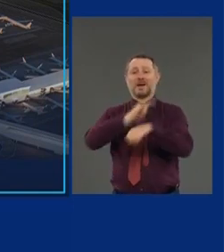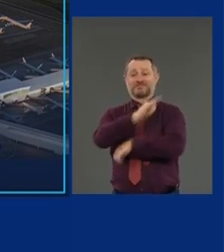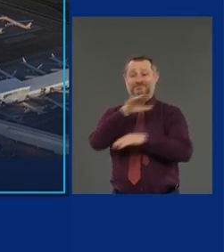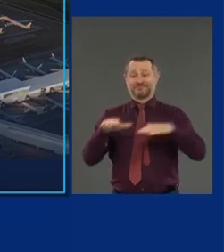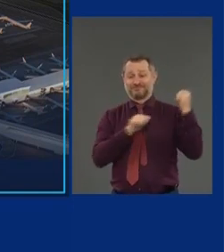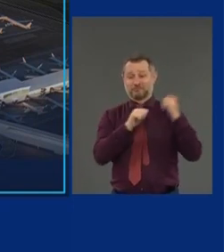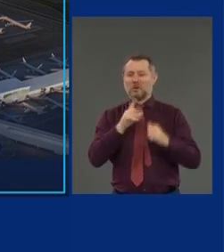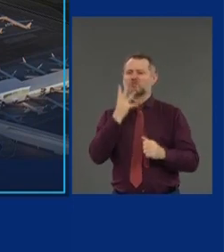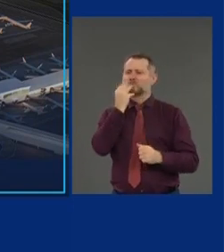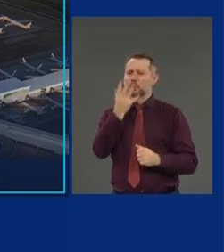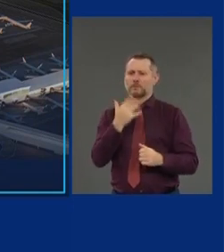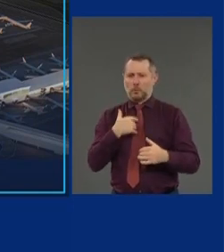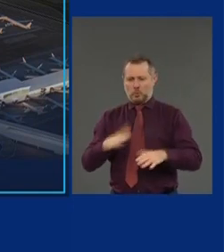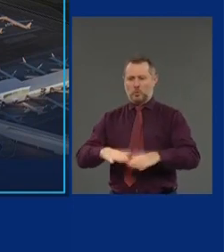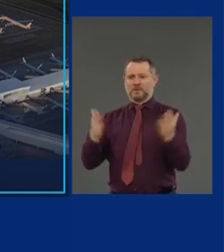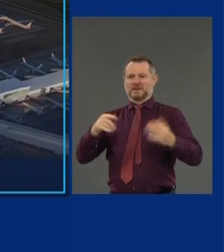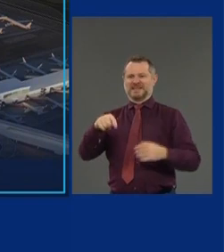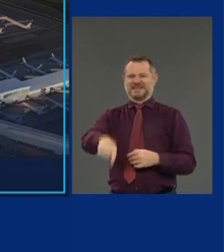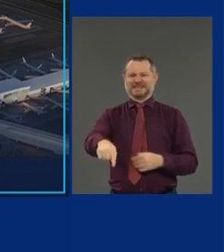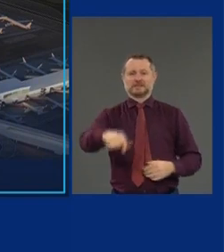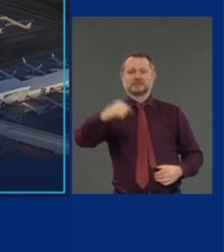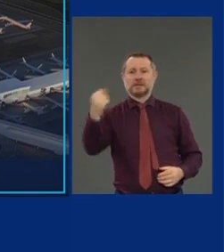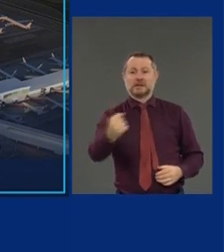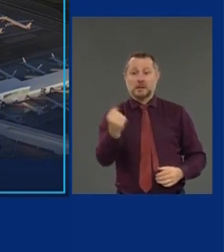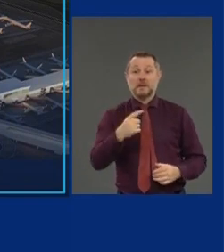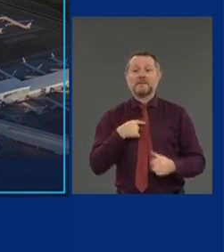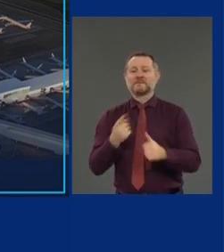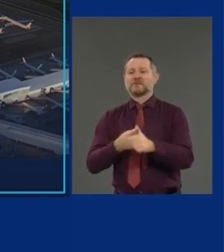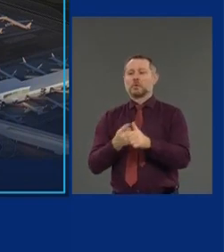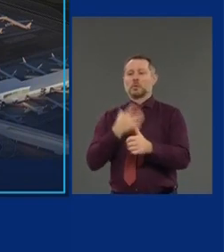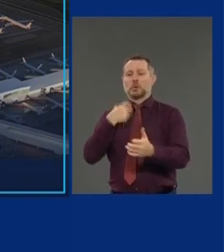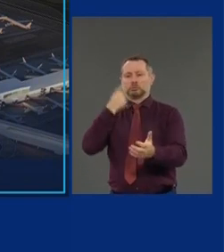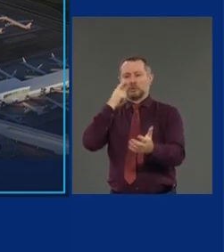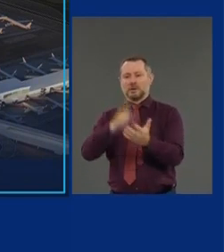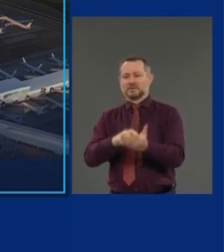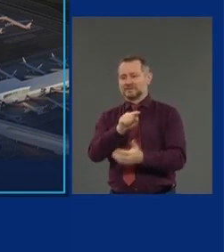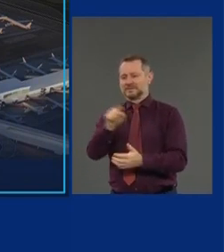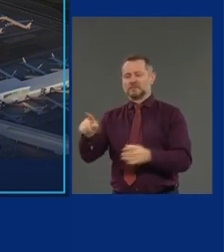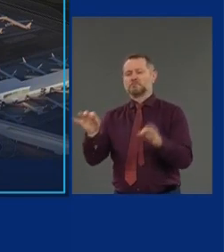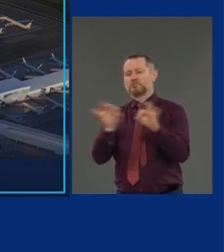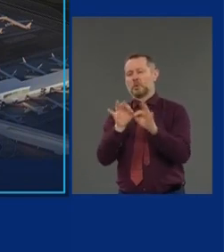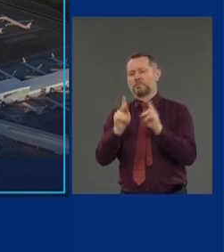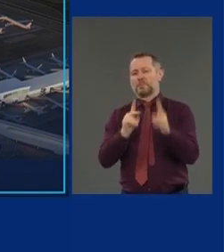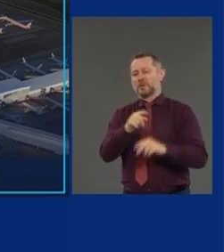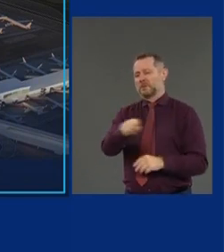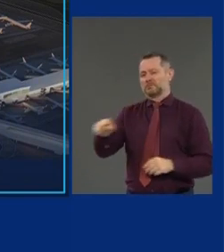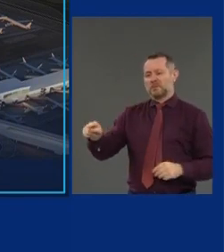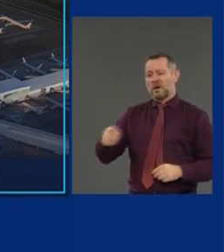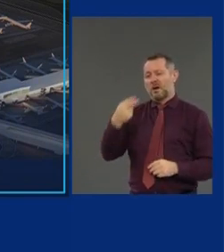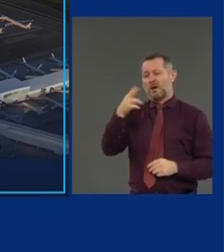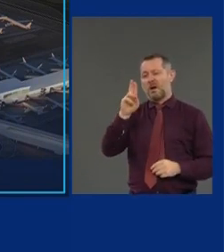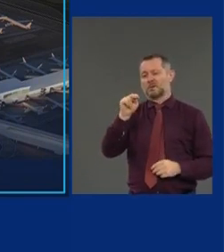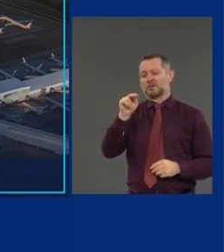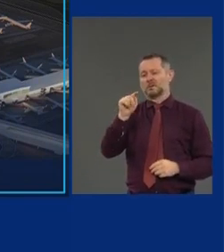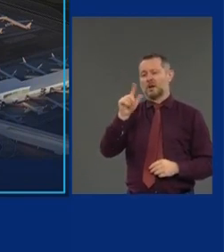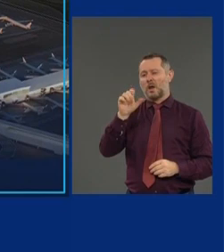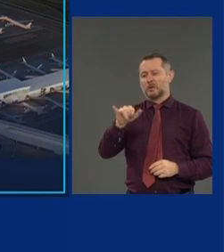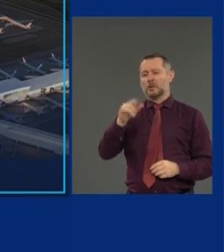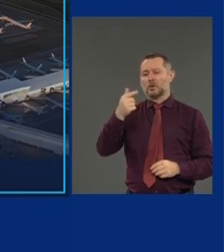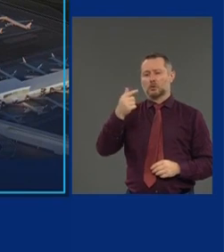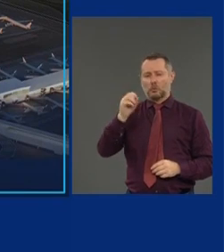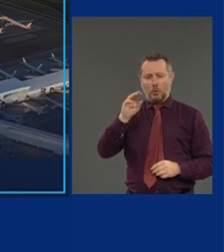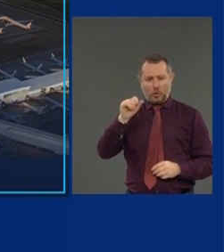But first, a few acknowledgements to the key individuals who made this possible. Huntley Lawrence, Director of Aviation at the Port Authority.